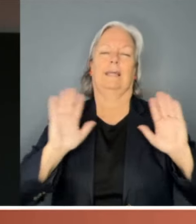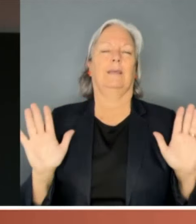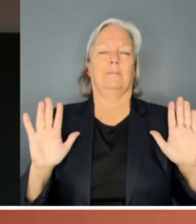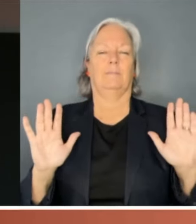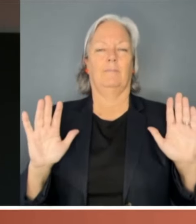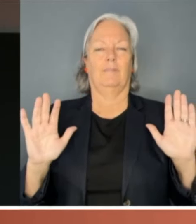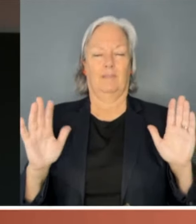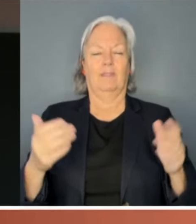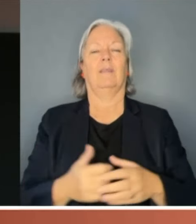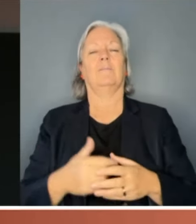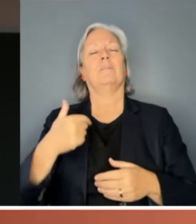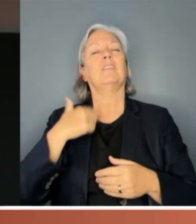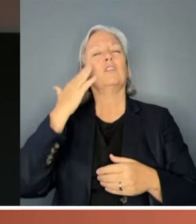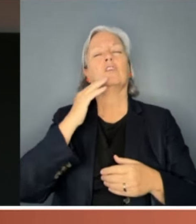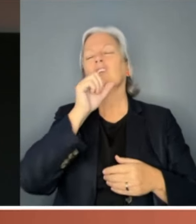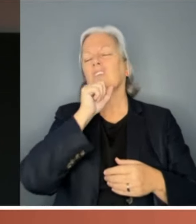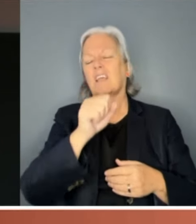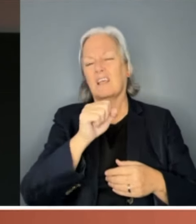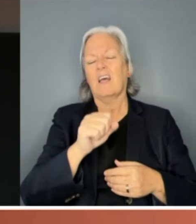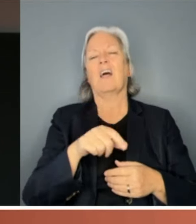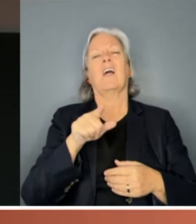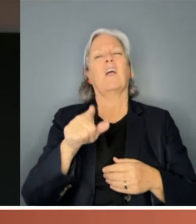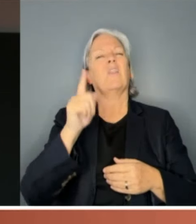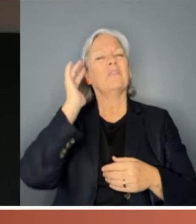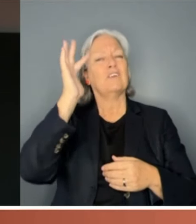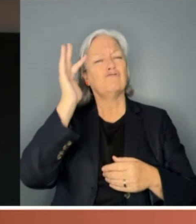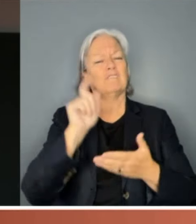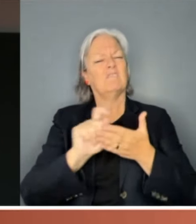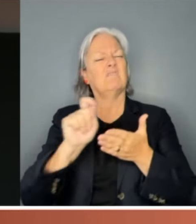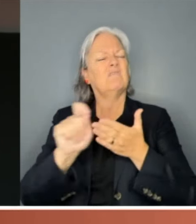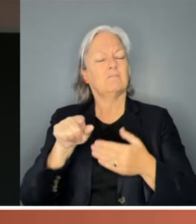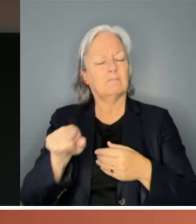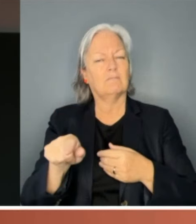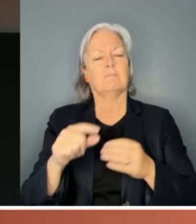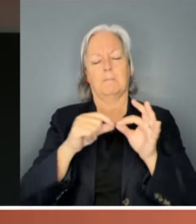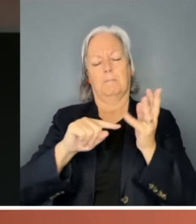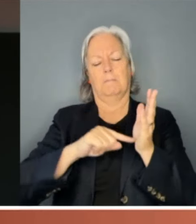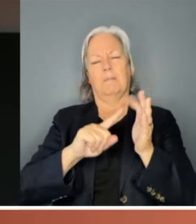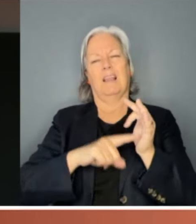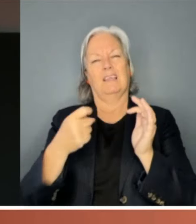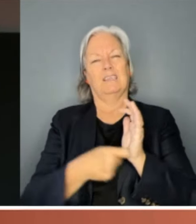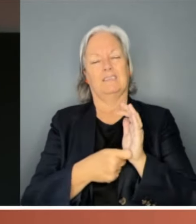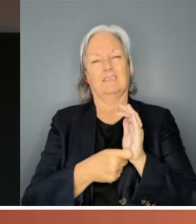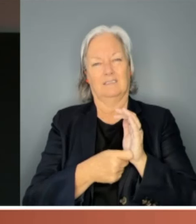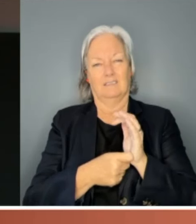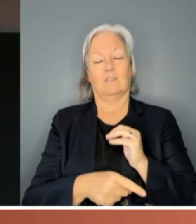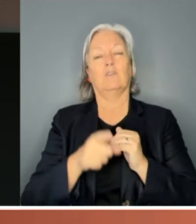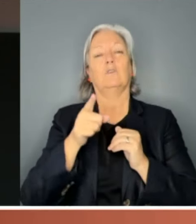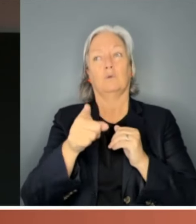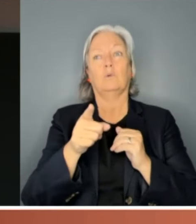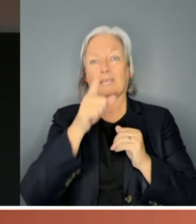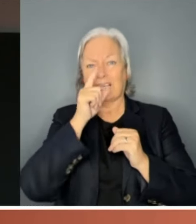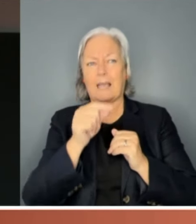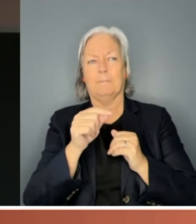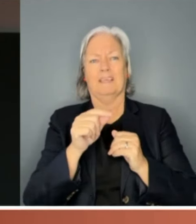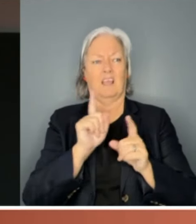theorist Judith Butler puts it, gender is a performance with clear punitive consequences. Indeed,